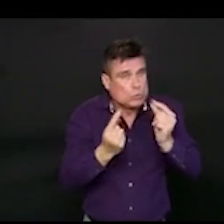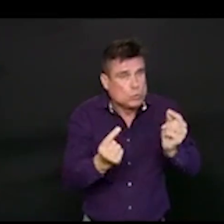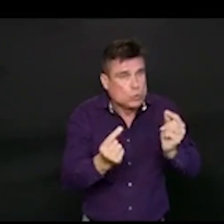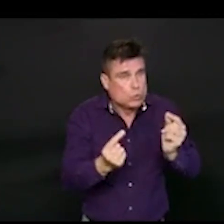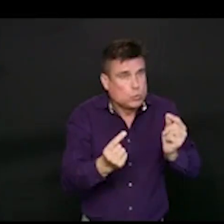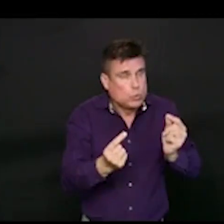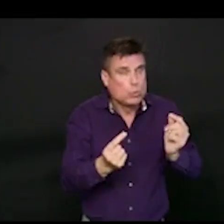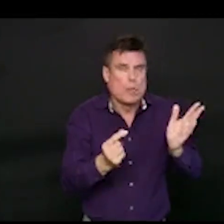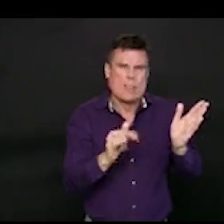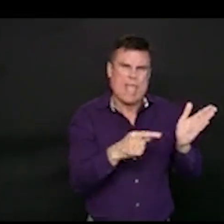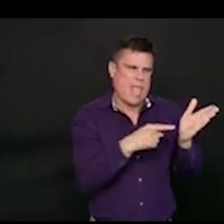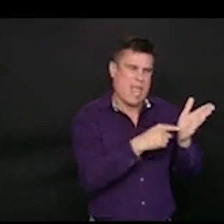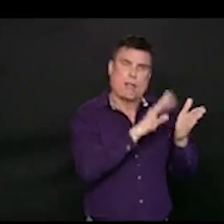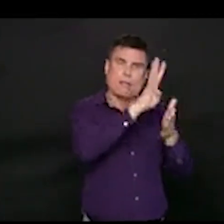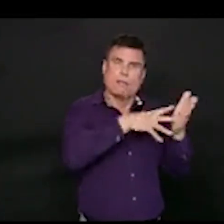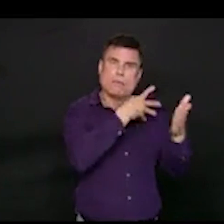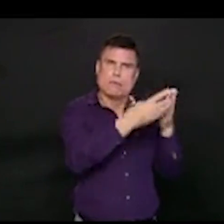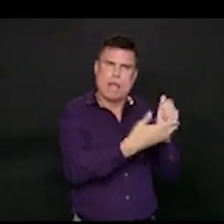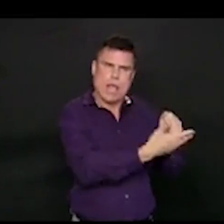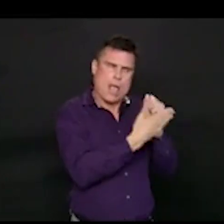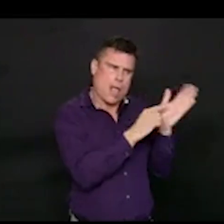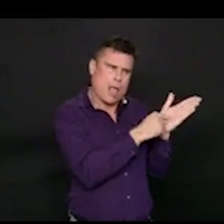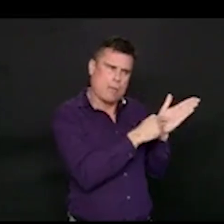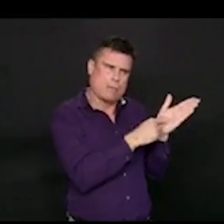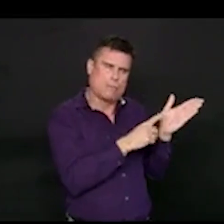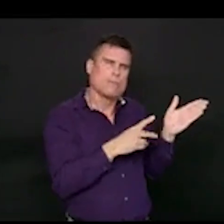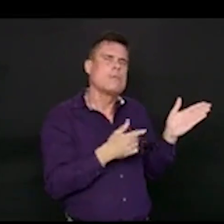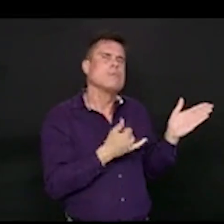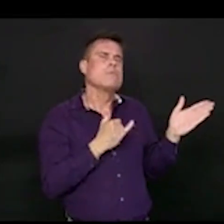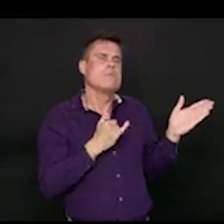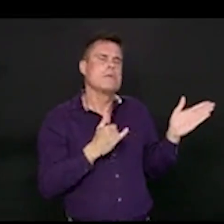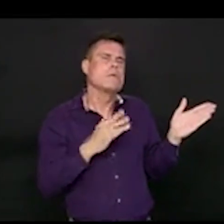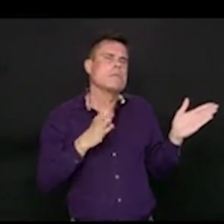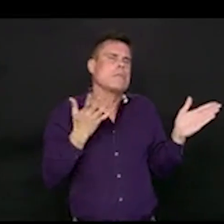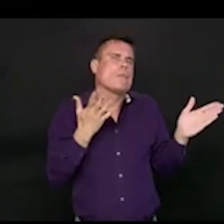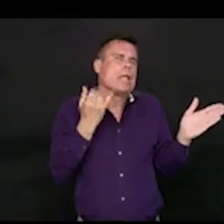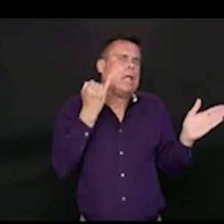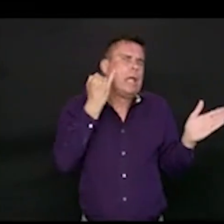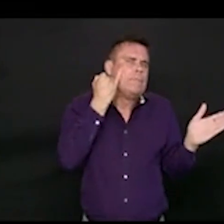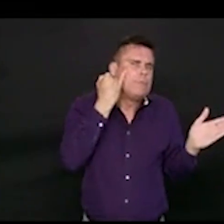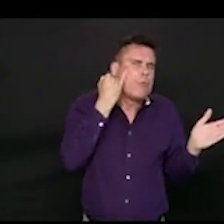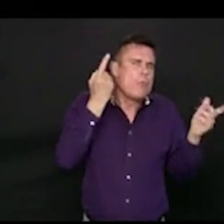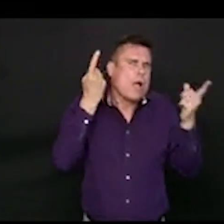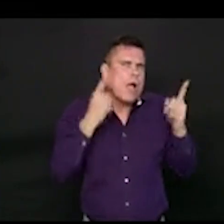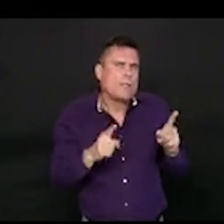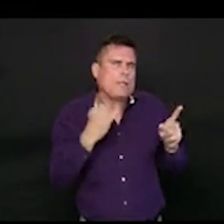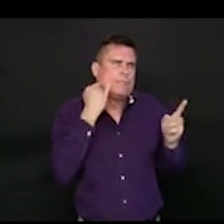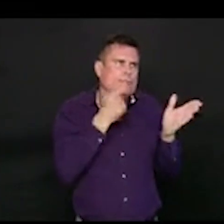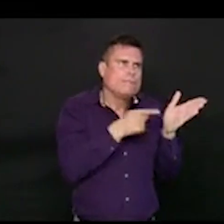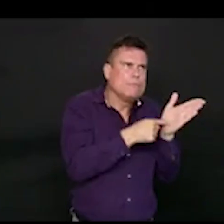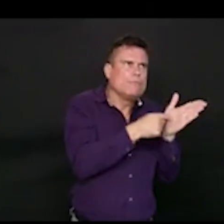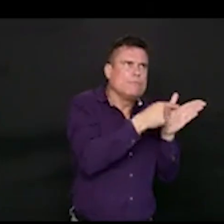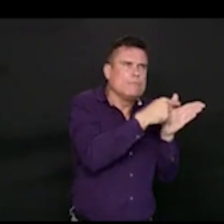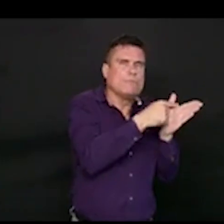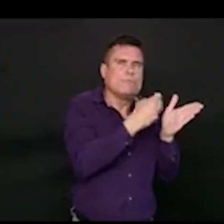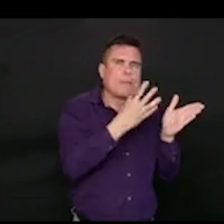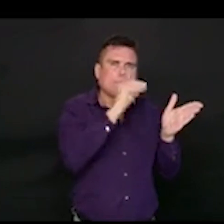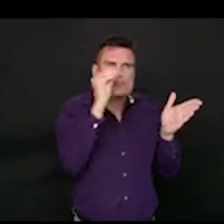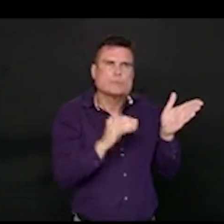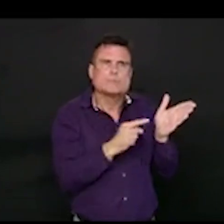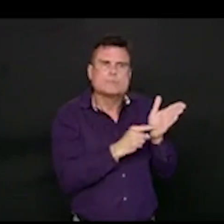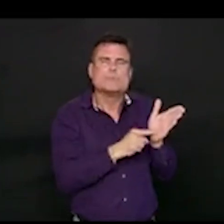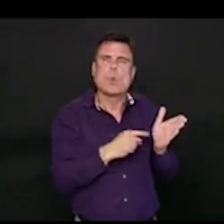can we increase our social connections and increase our economy and get things moving again, but staying within that safety zone.